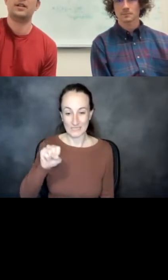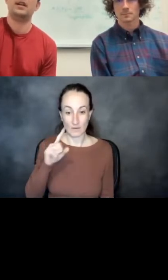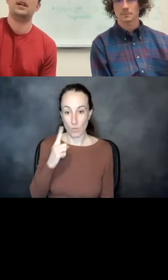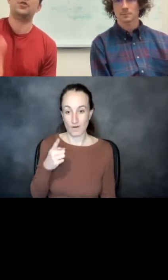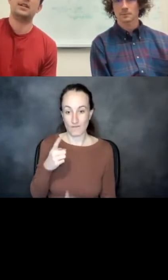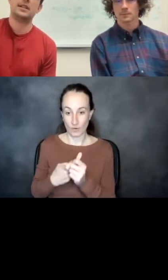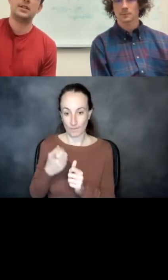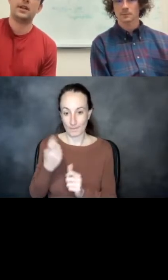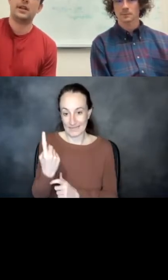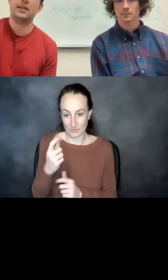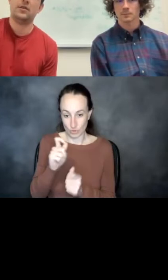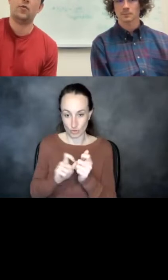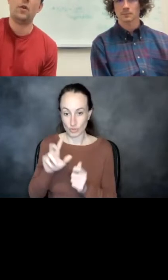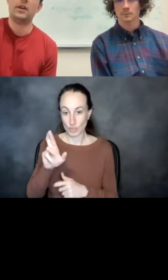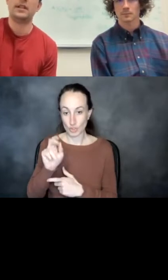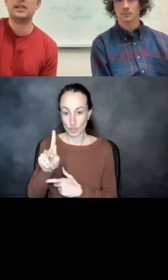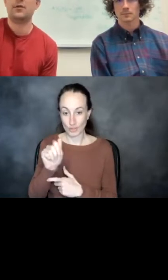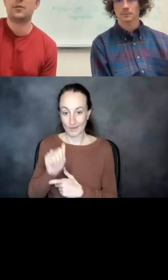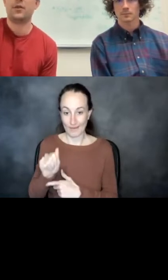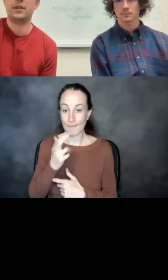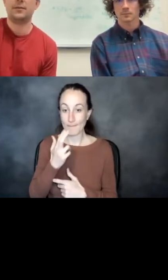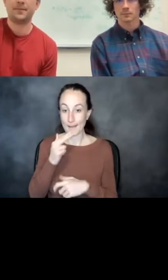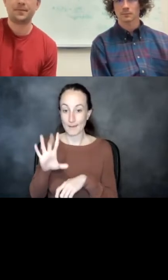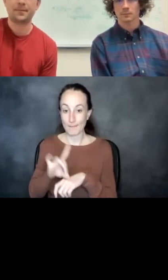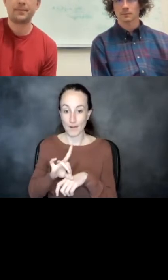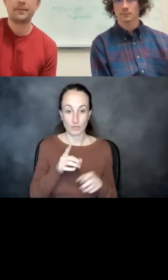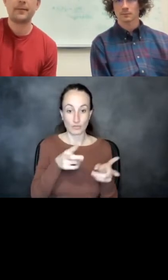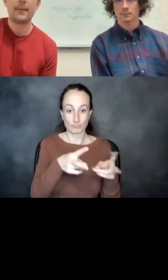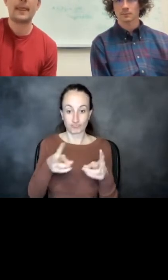binders, and tried to stitch that into one continuous protein.